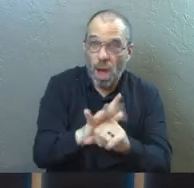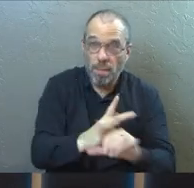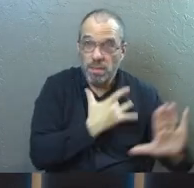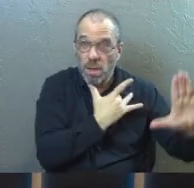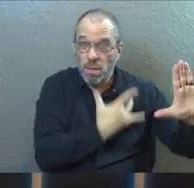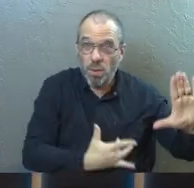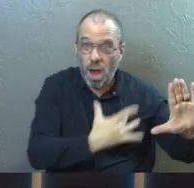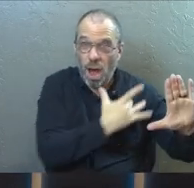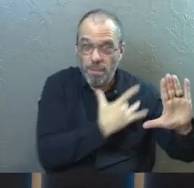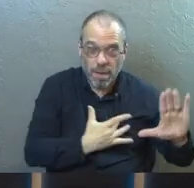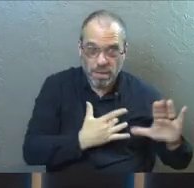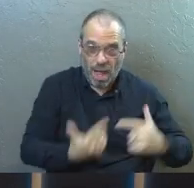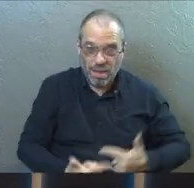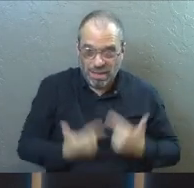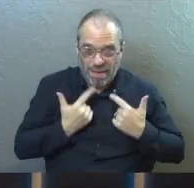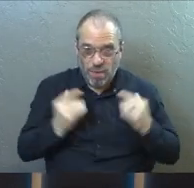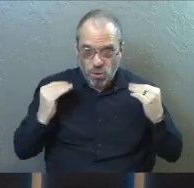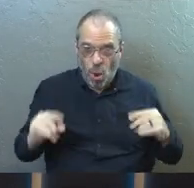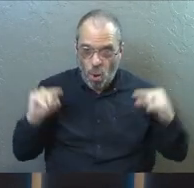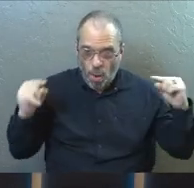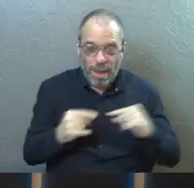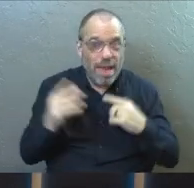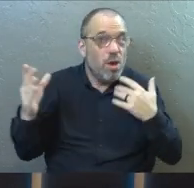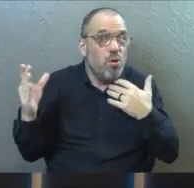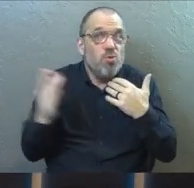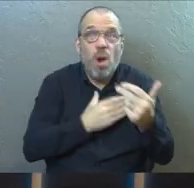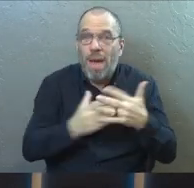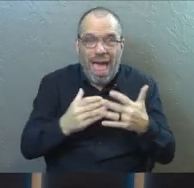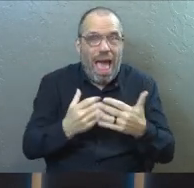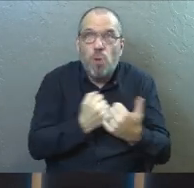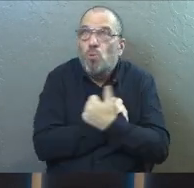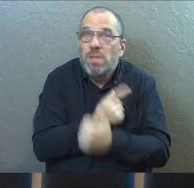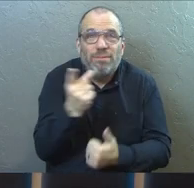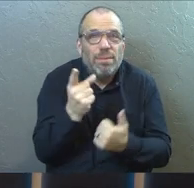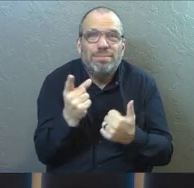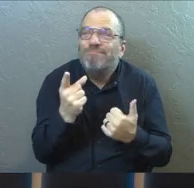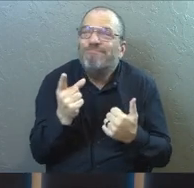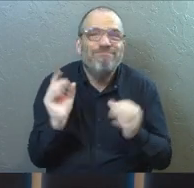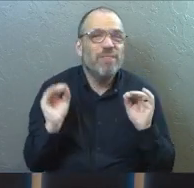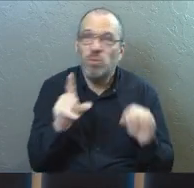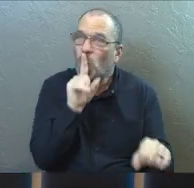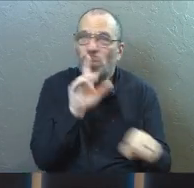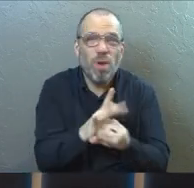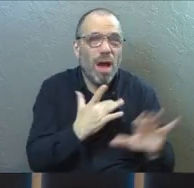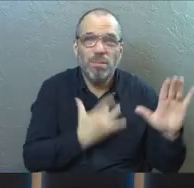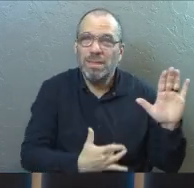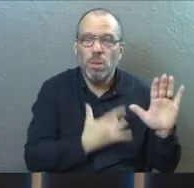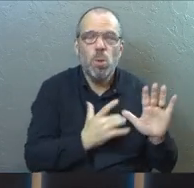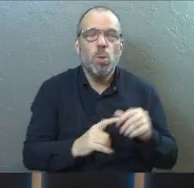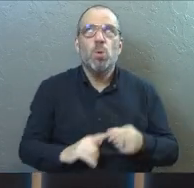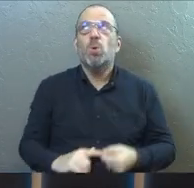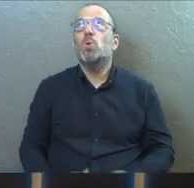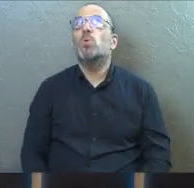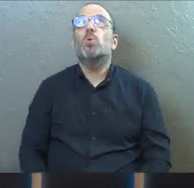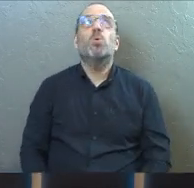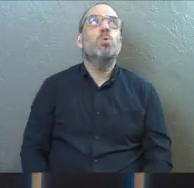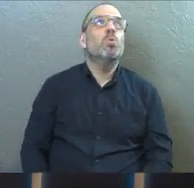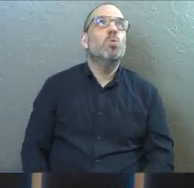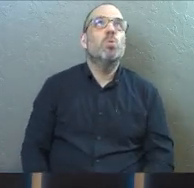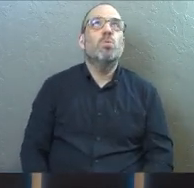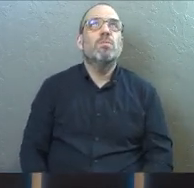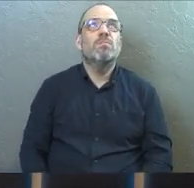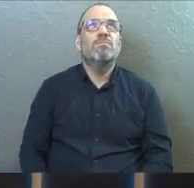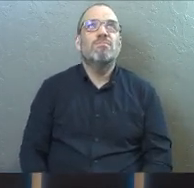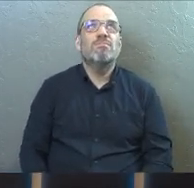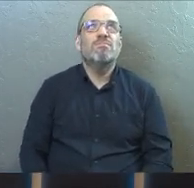you a pain-free life, no matter how much you've loved him. Oh, it's hard. He